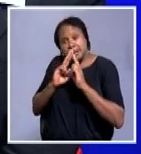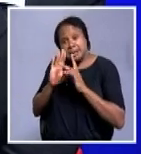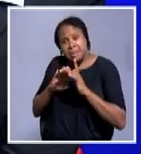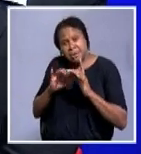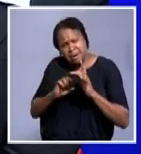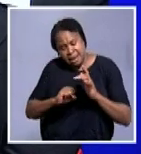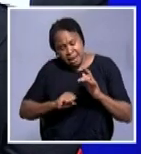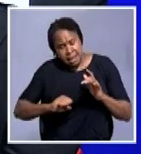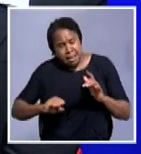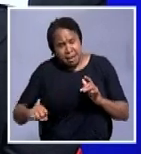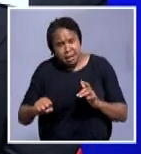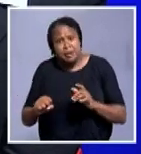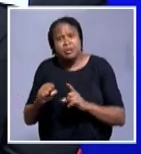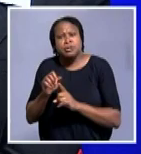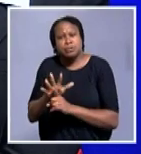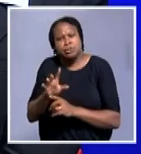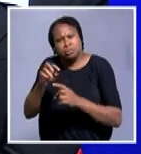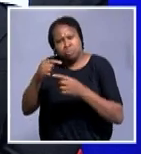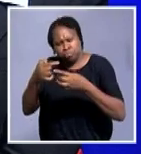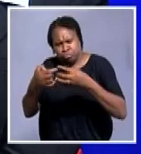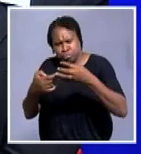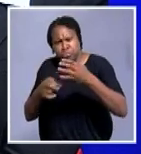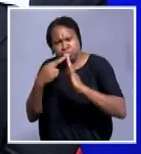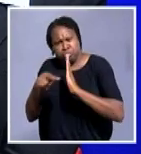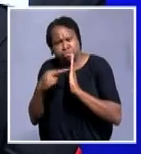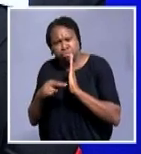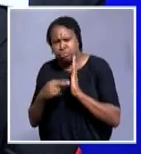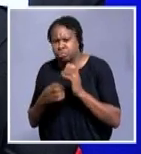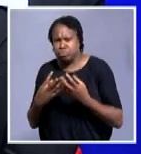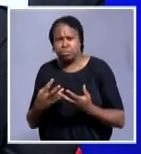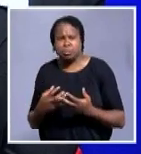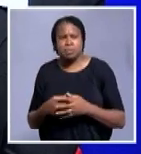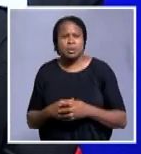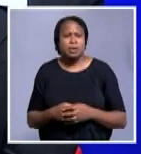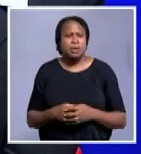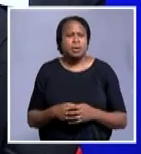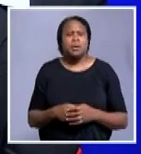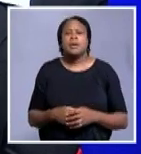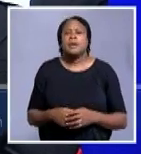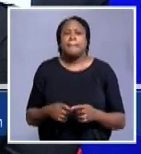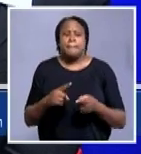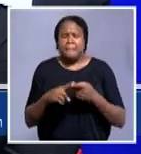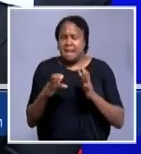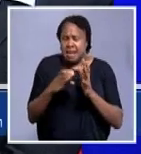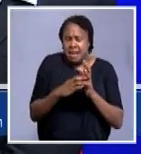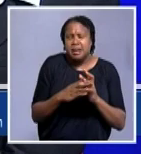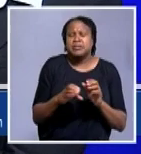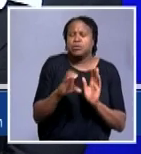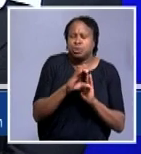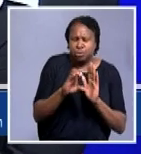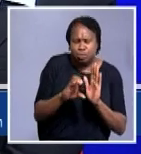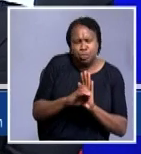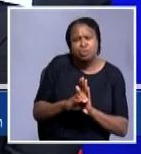predicated on a number of frameworks. It's your land, communal land reform act, the constitution,